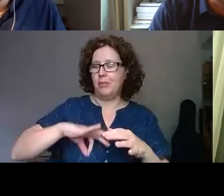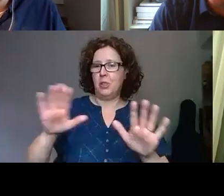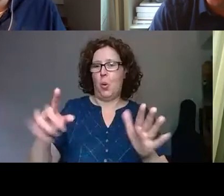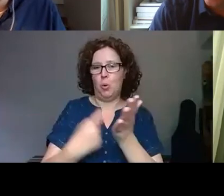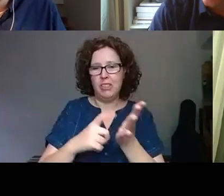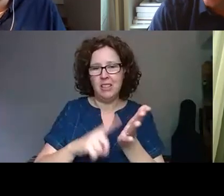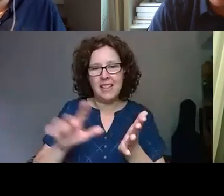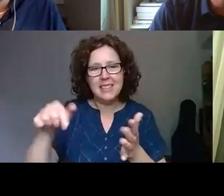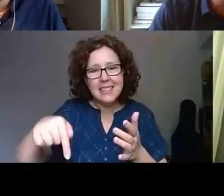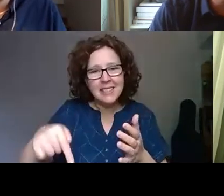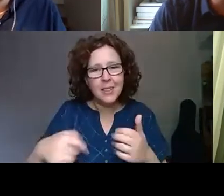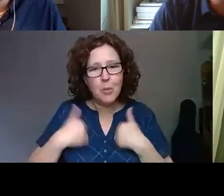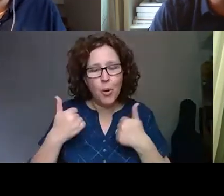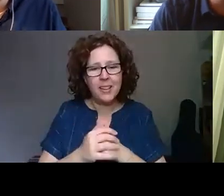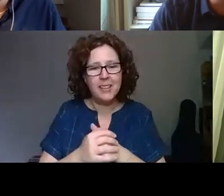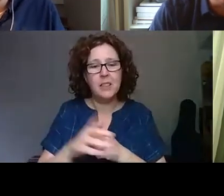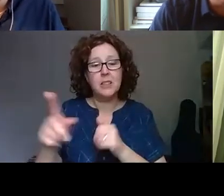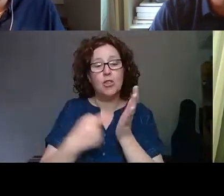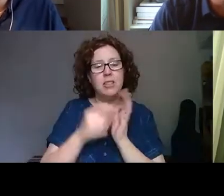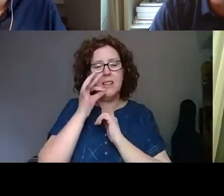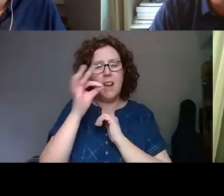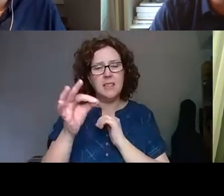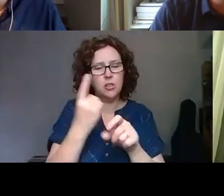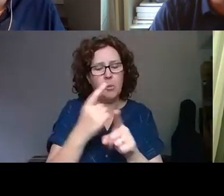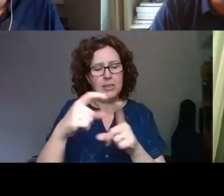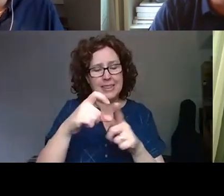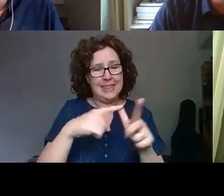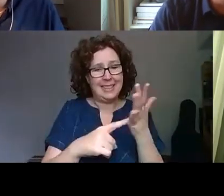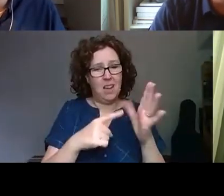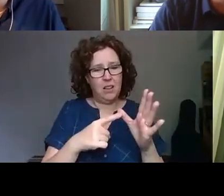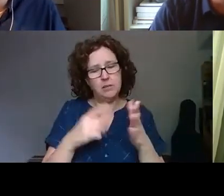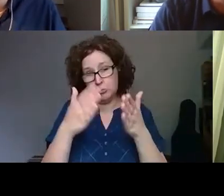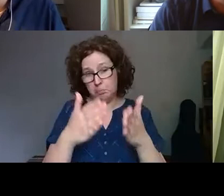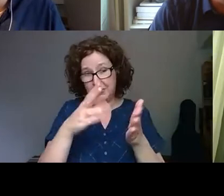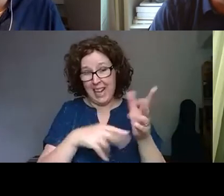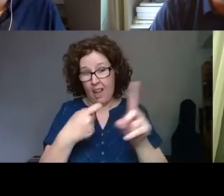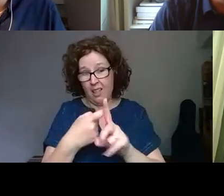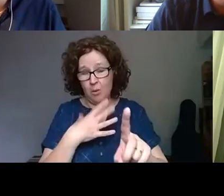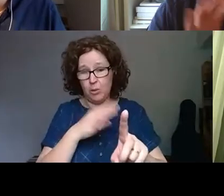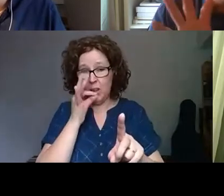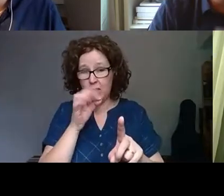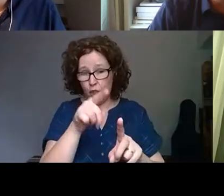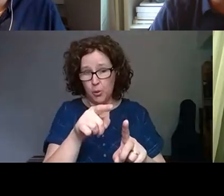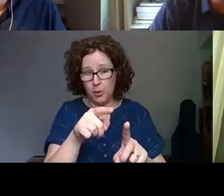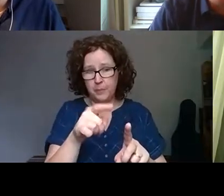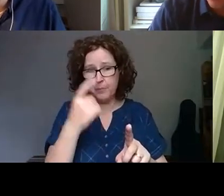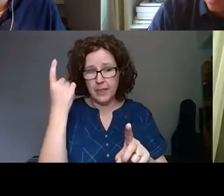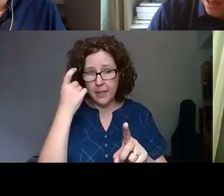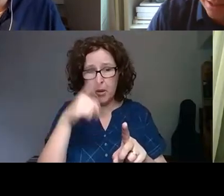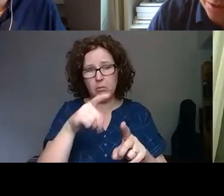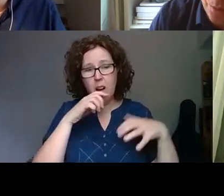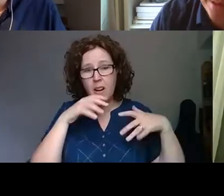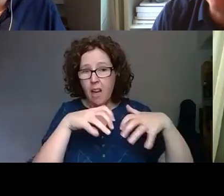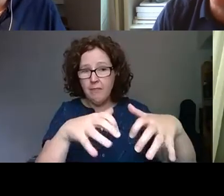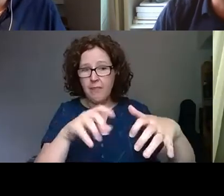the conversation this morning. Now, Richard's asking about data. And I think turning to you in particular, you know, thinking in terms of archives,